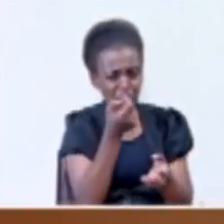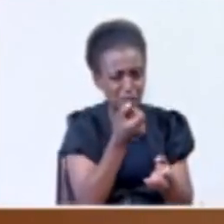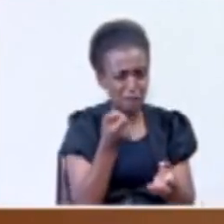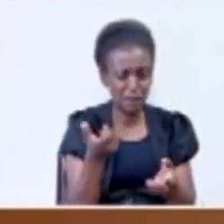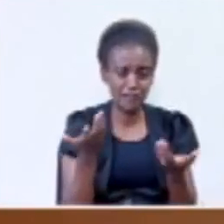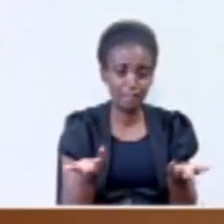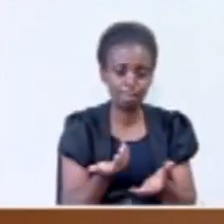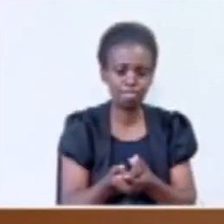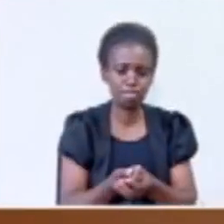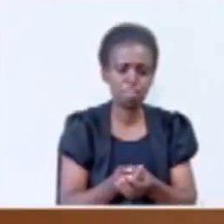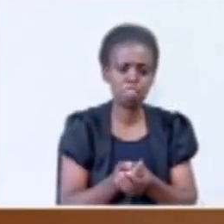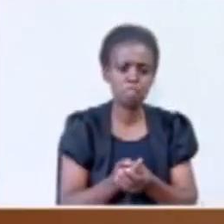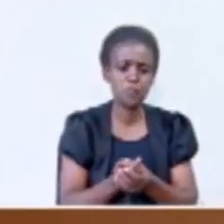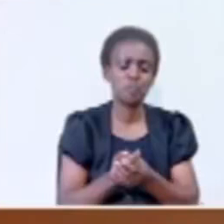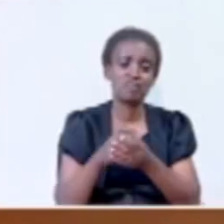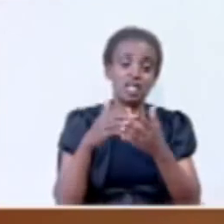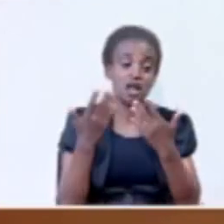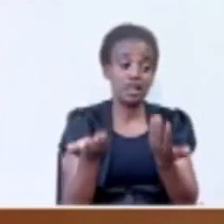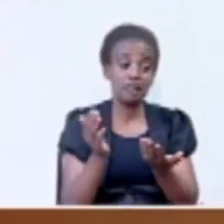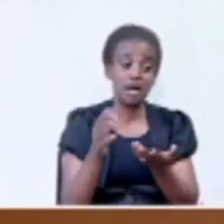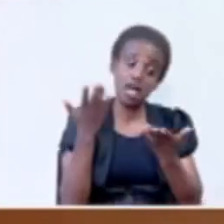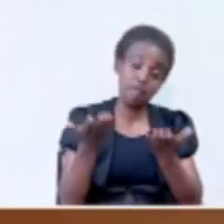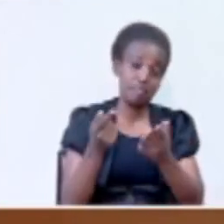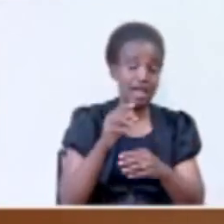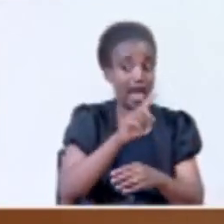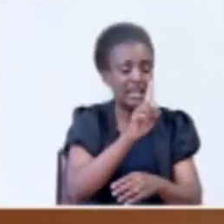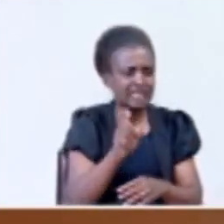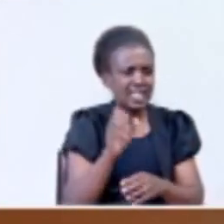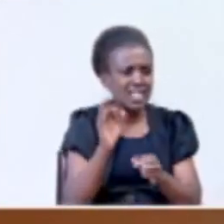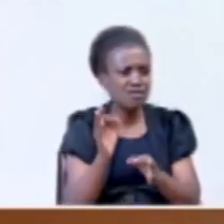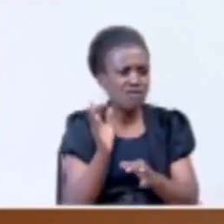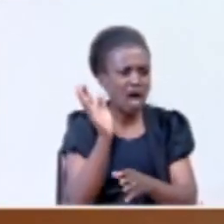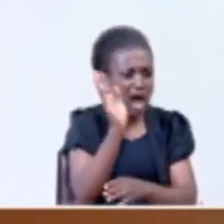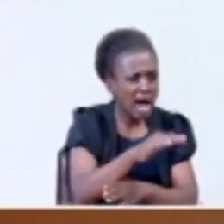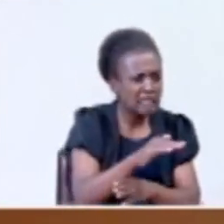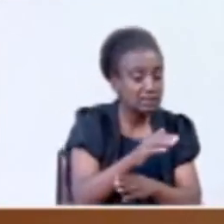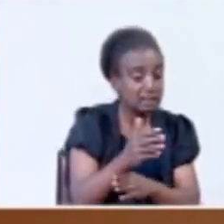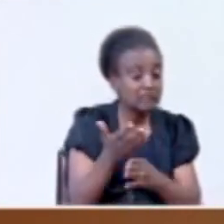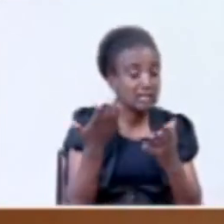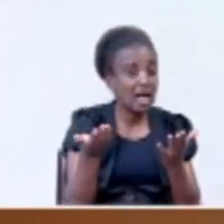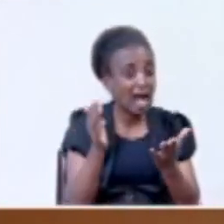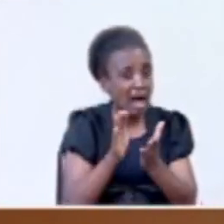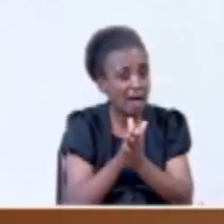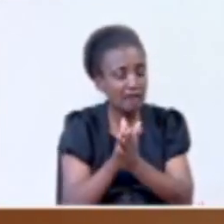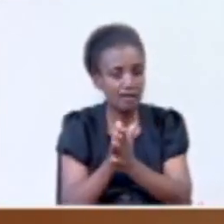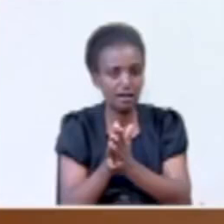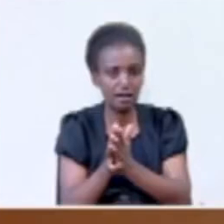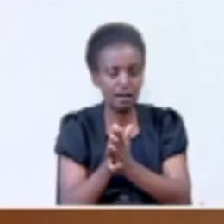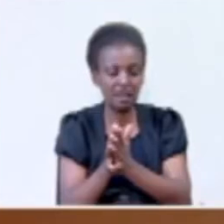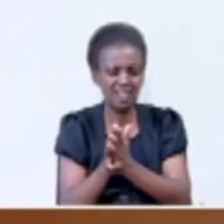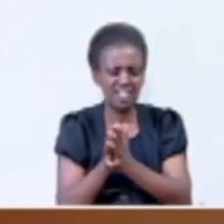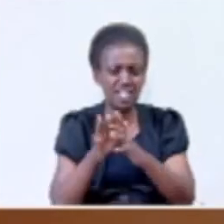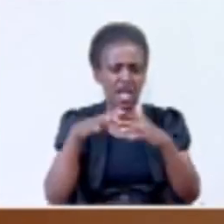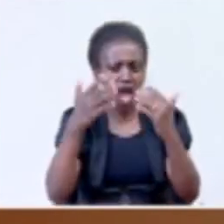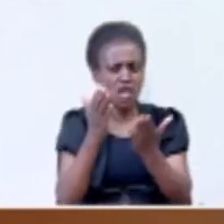RDF could be back longer in the people and the RDF is